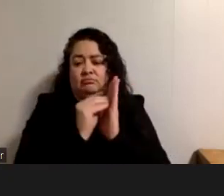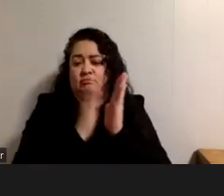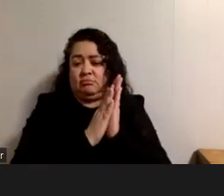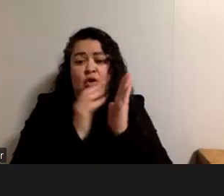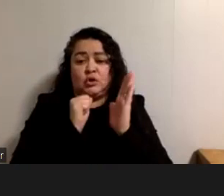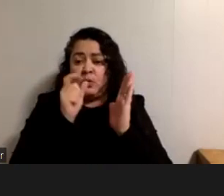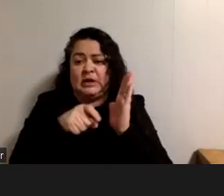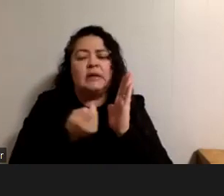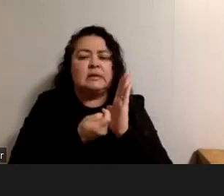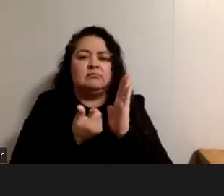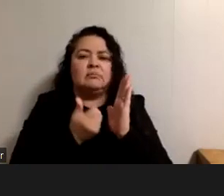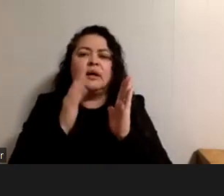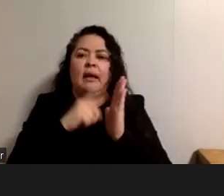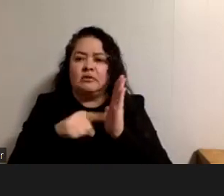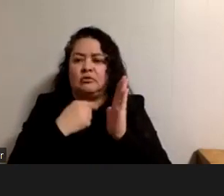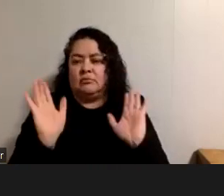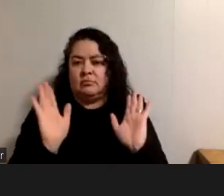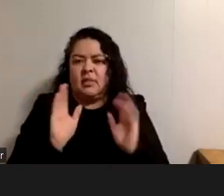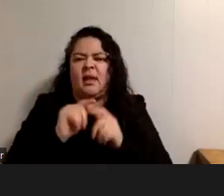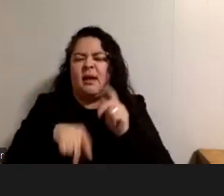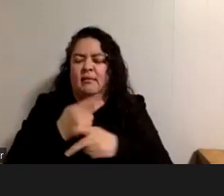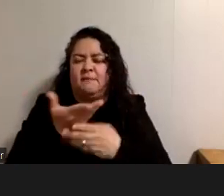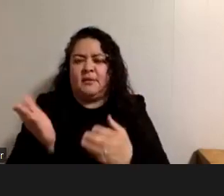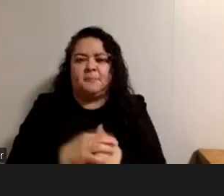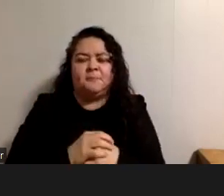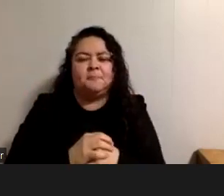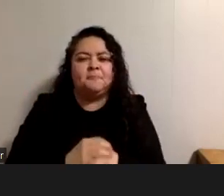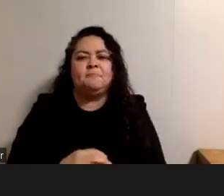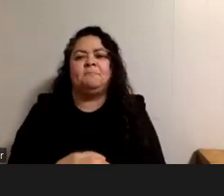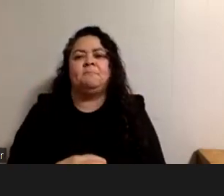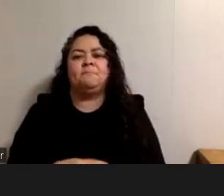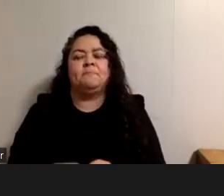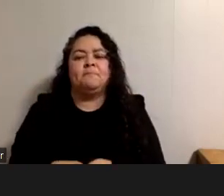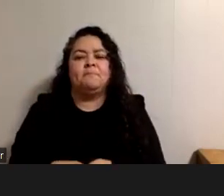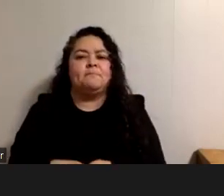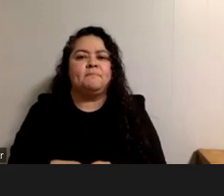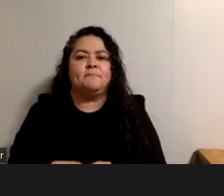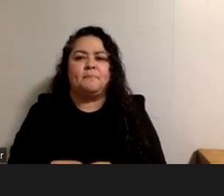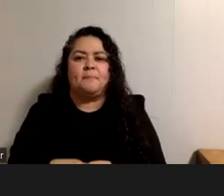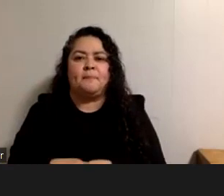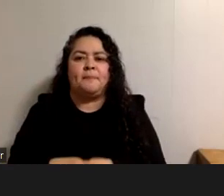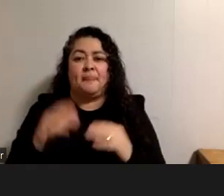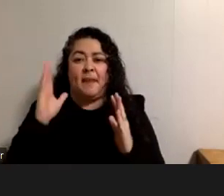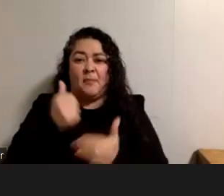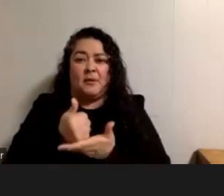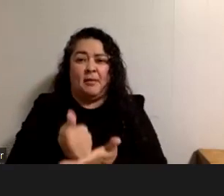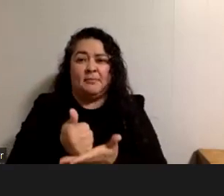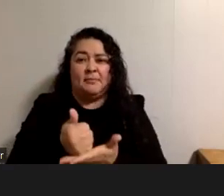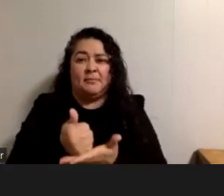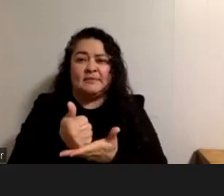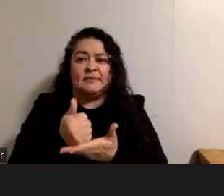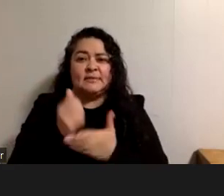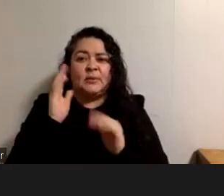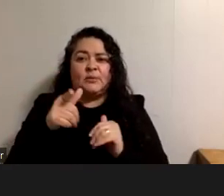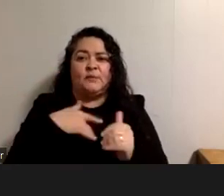it we can cancel it that kind of thing um i hope this was helpful i hope you